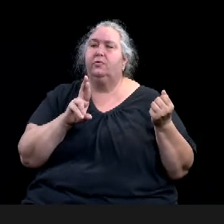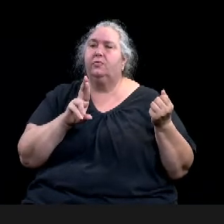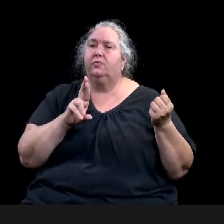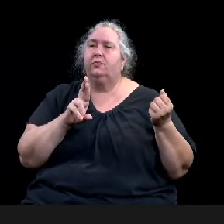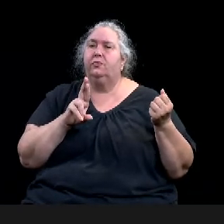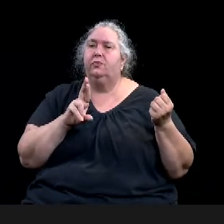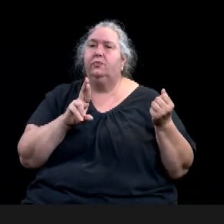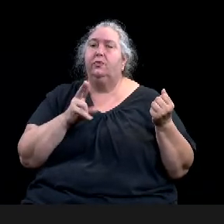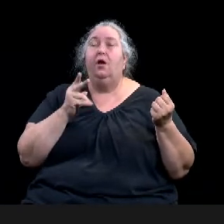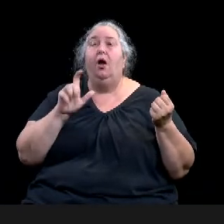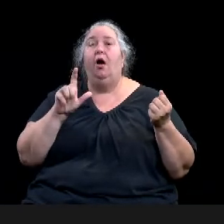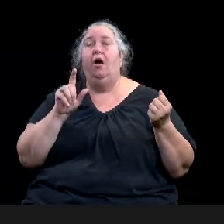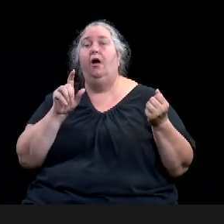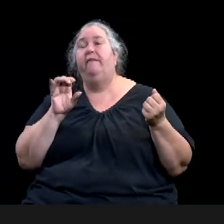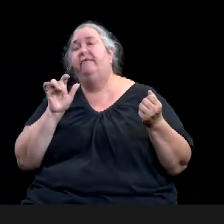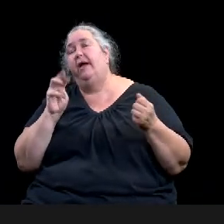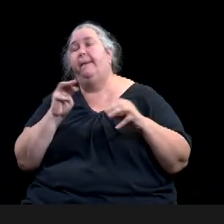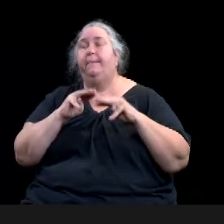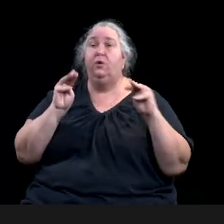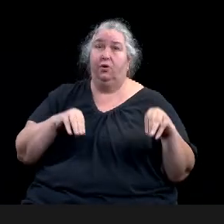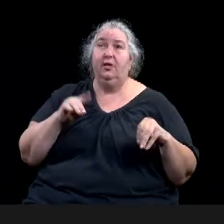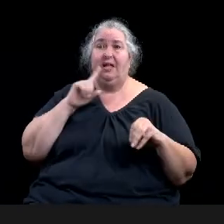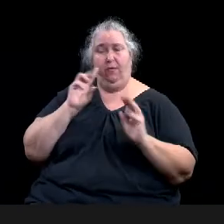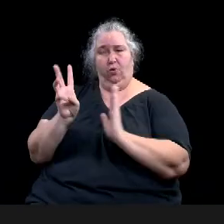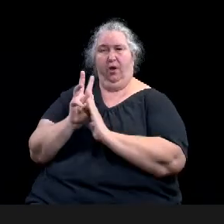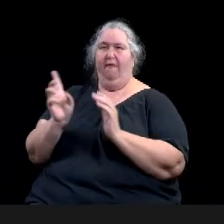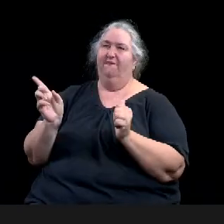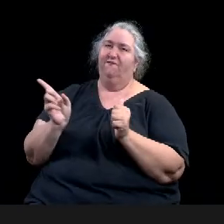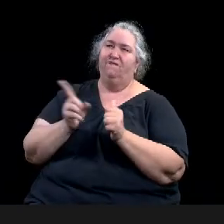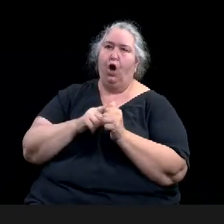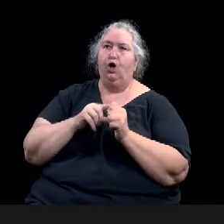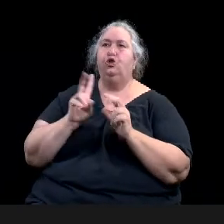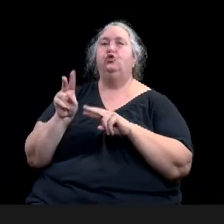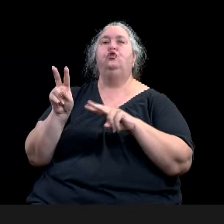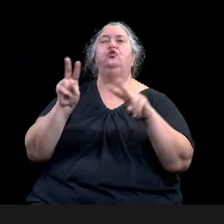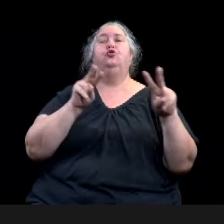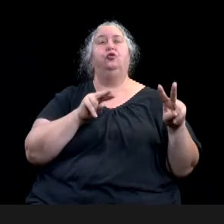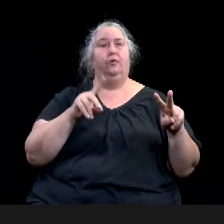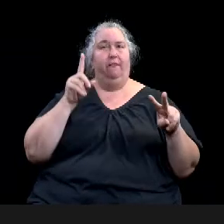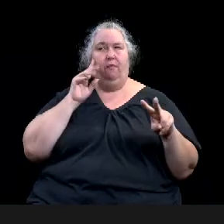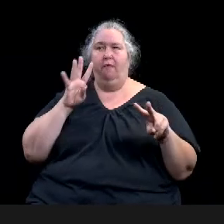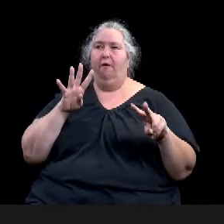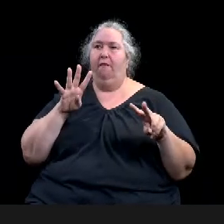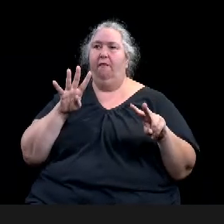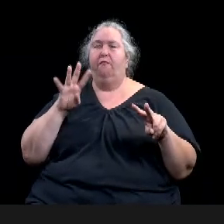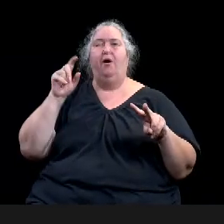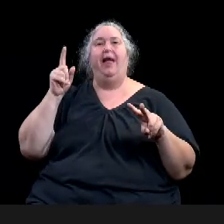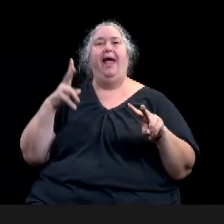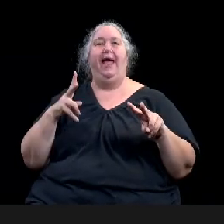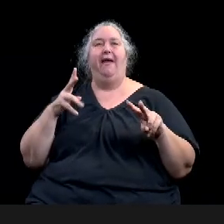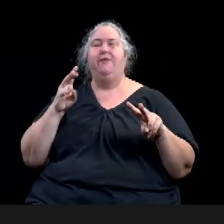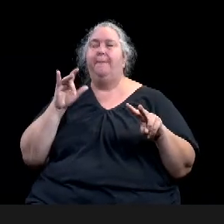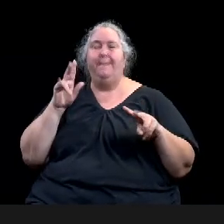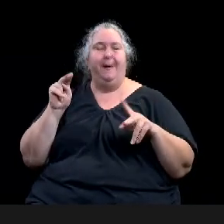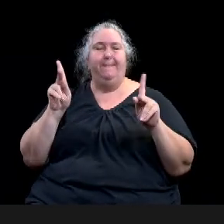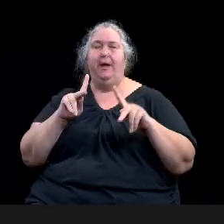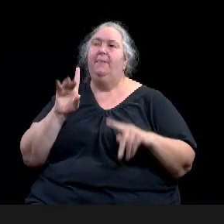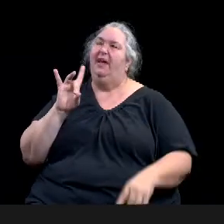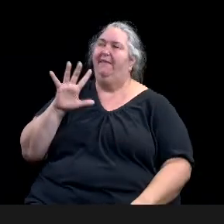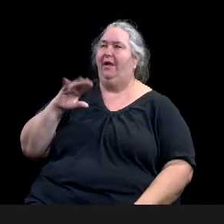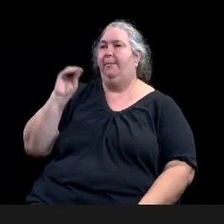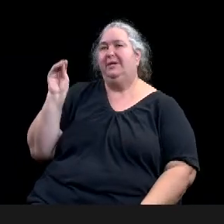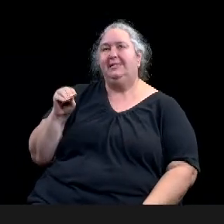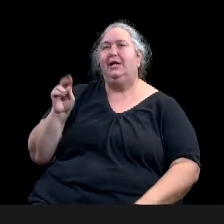there's approximately 85% of tourists, and we found 15% are area residents, uh, beginning in 2015